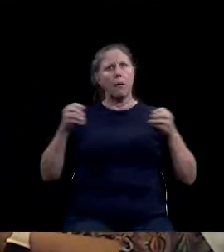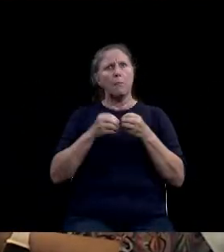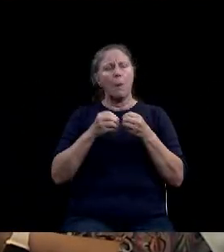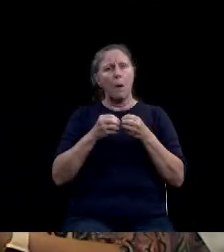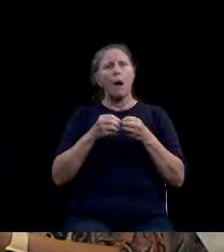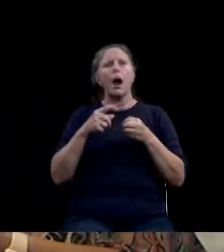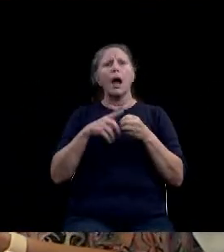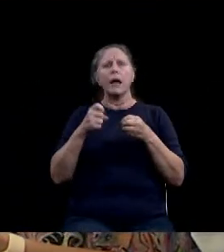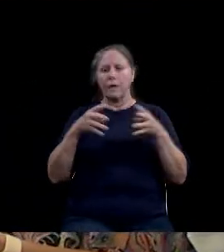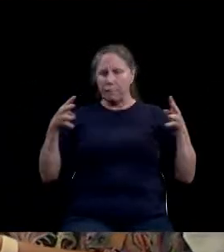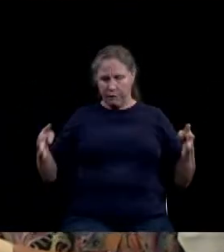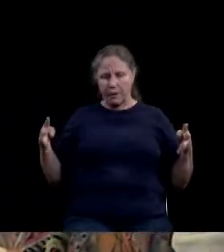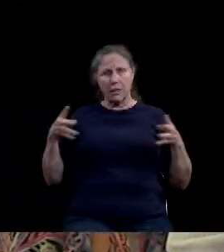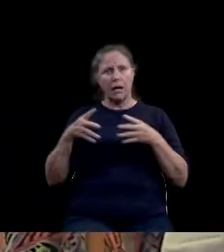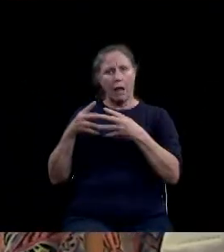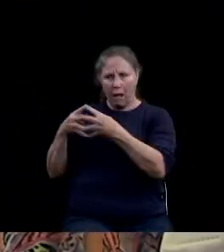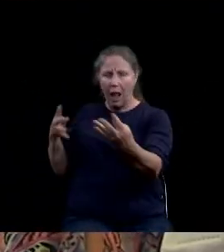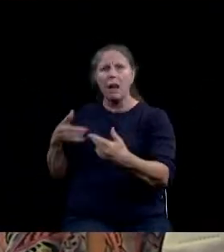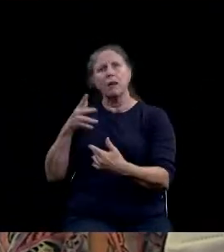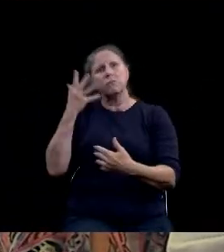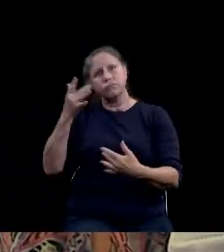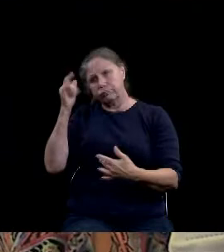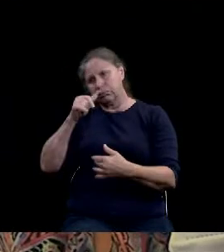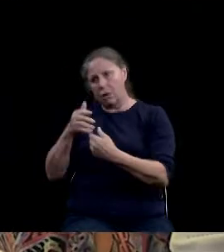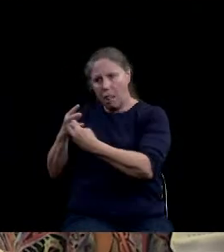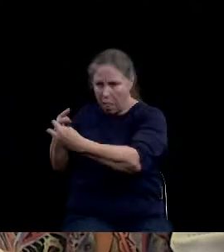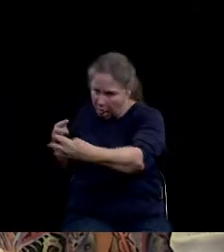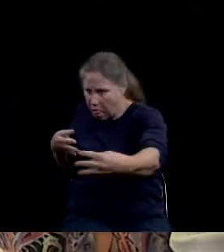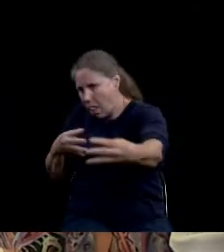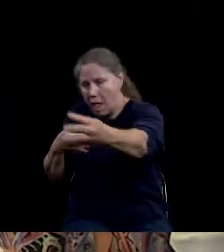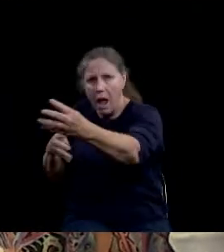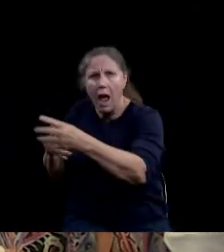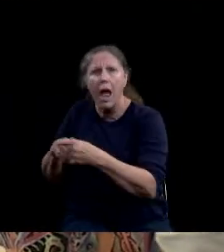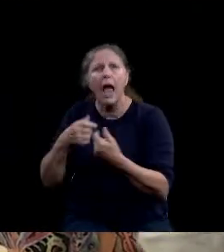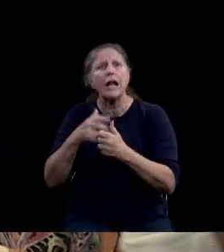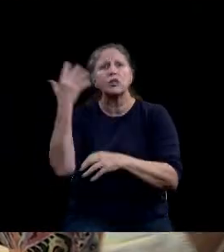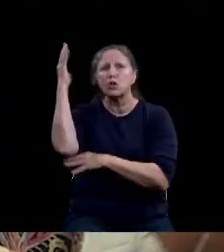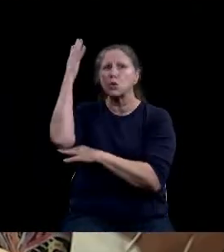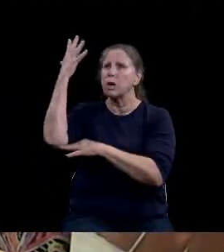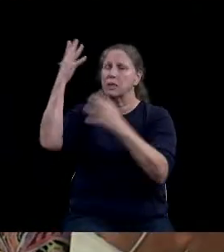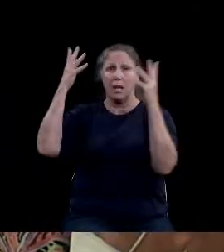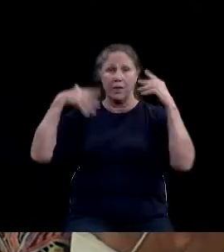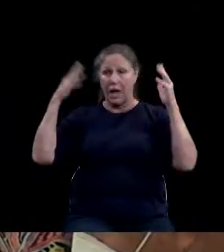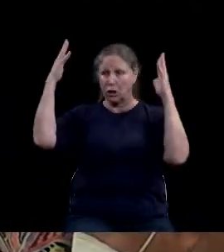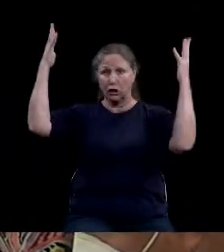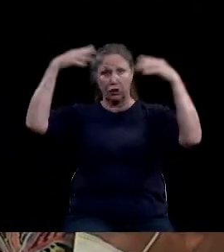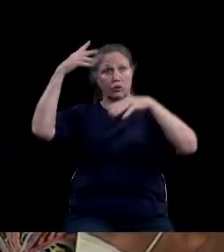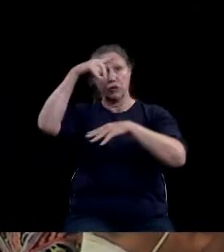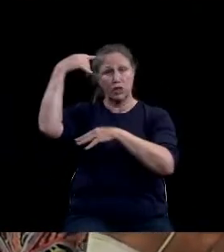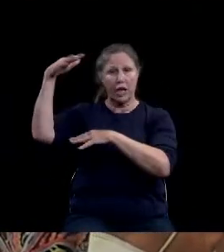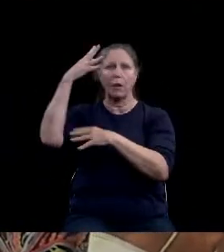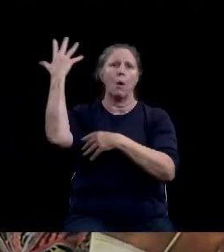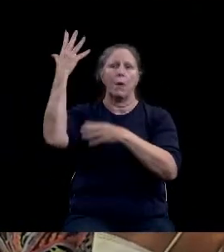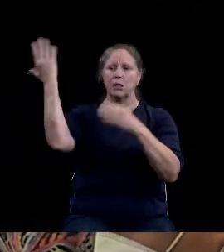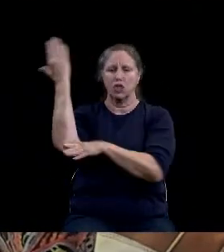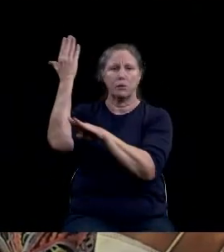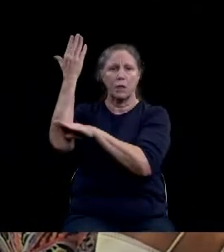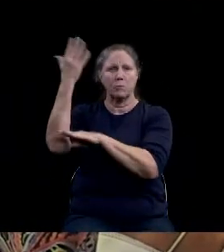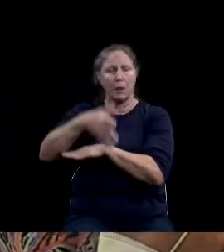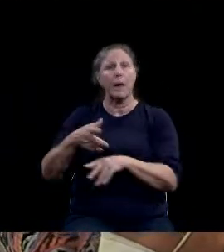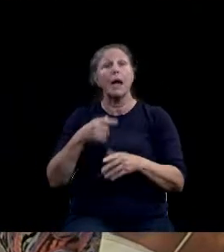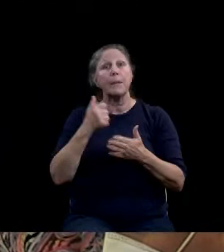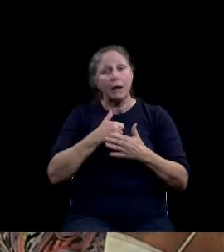facility, the loss of large trees that provide shade for the deer, and the disruption caused by heavy equipment and outside human interaction